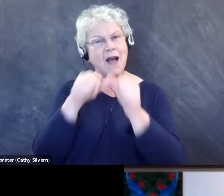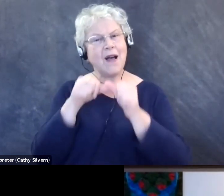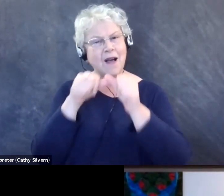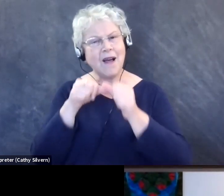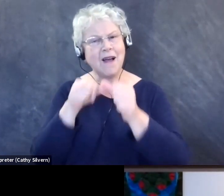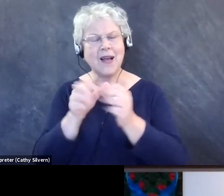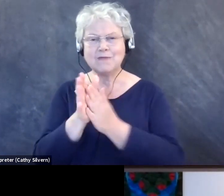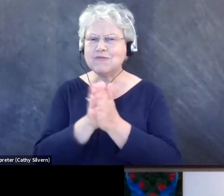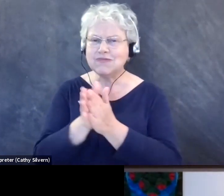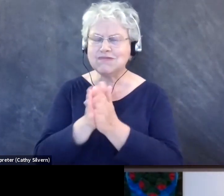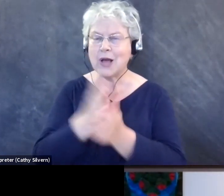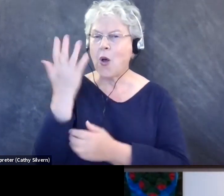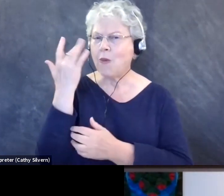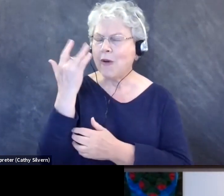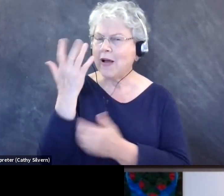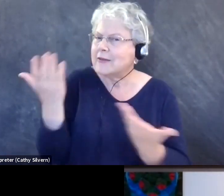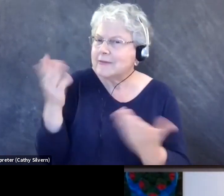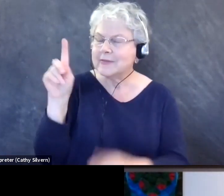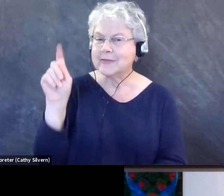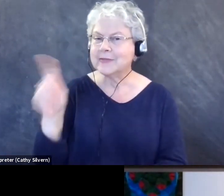what is it that keeps bringing you back to birding?